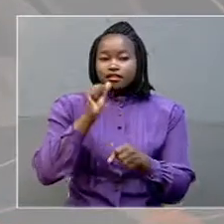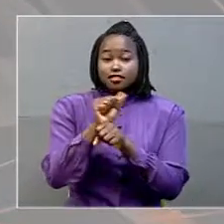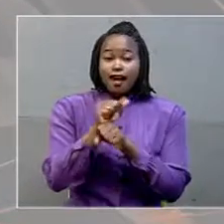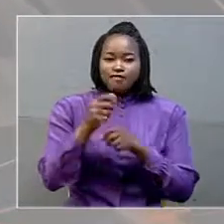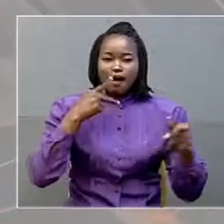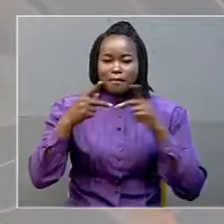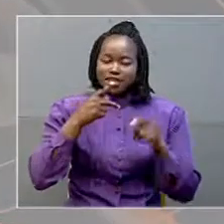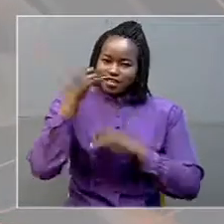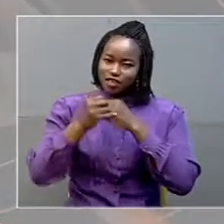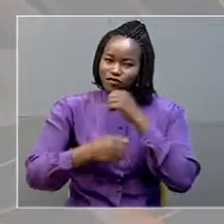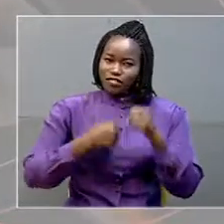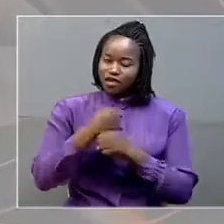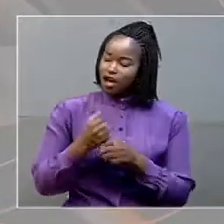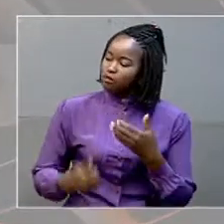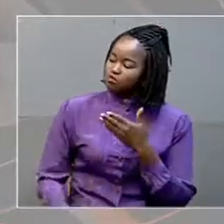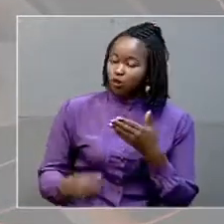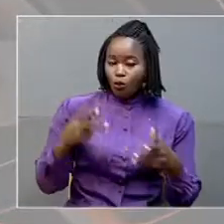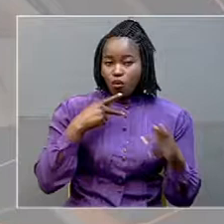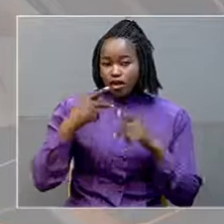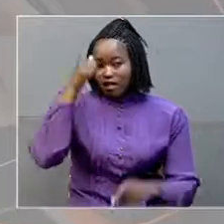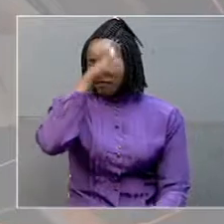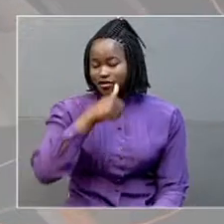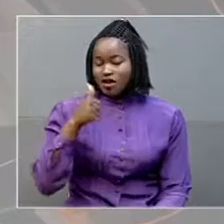staff at Hotel Africana in Kampala.